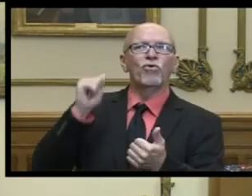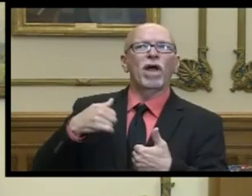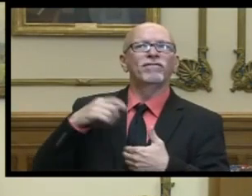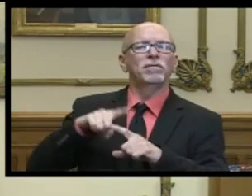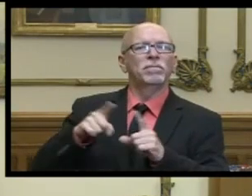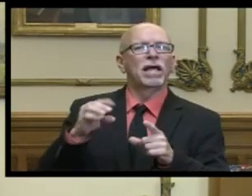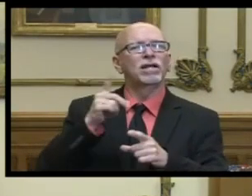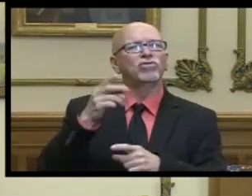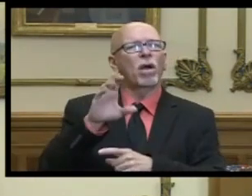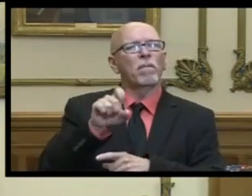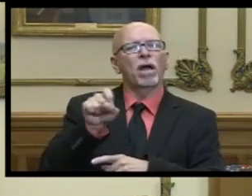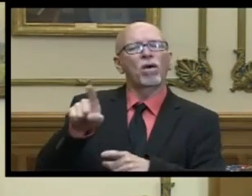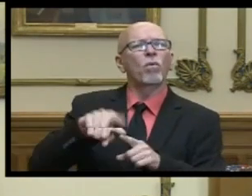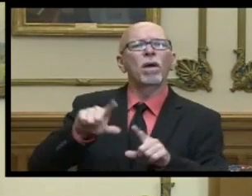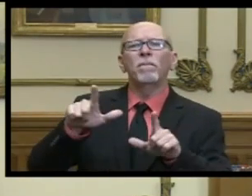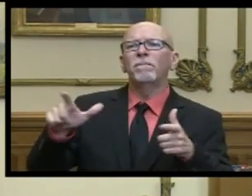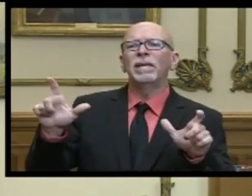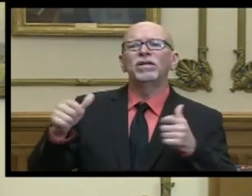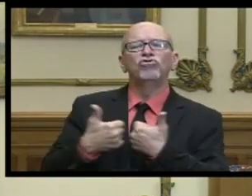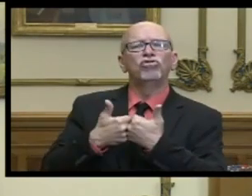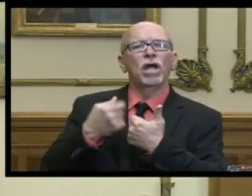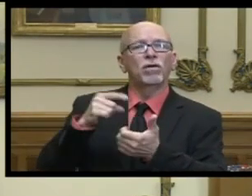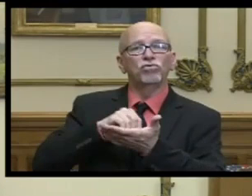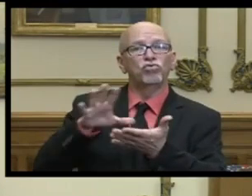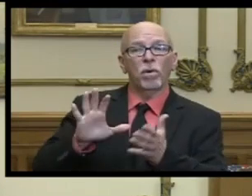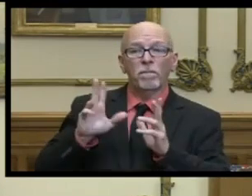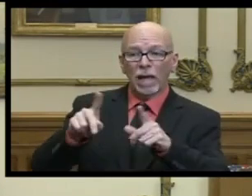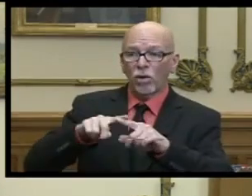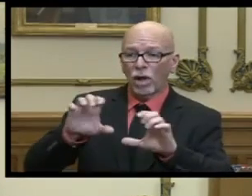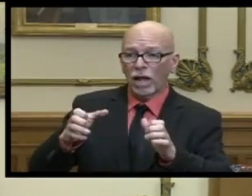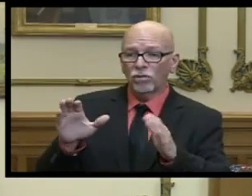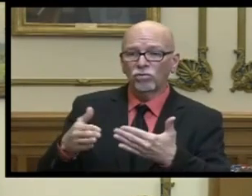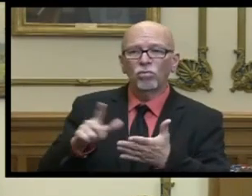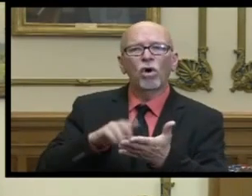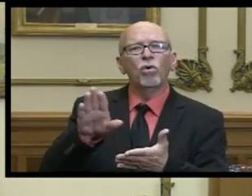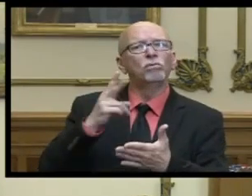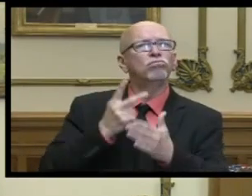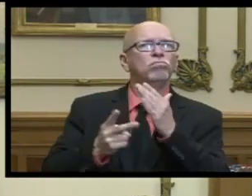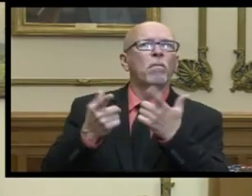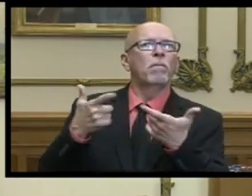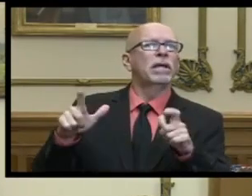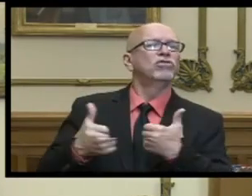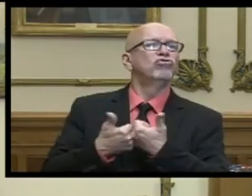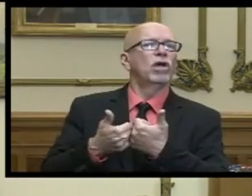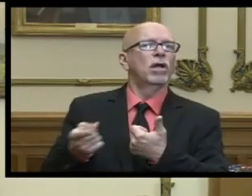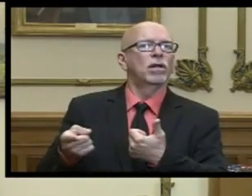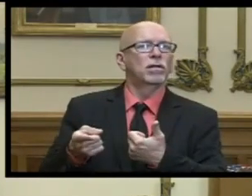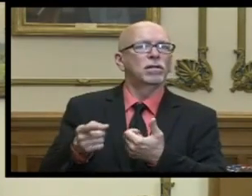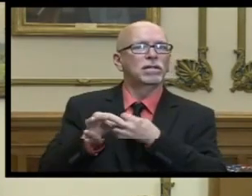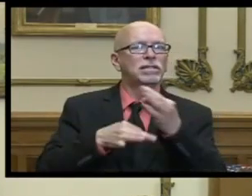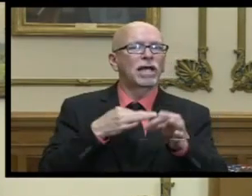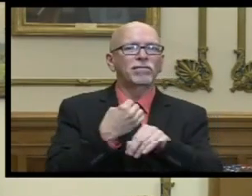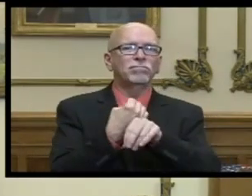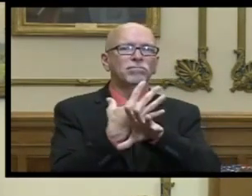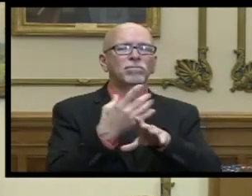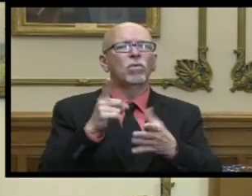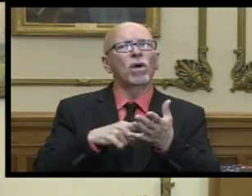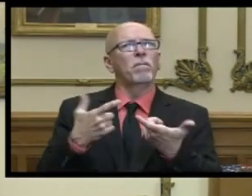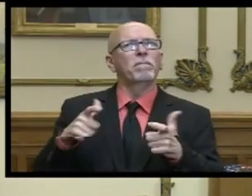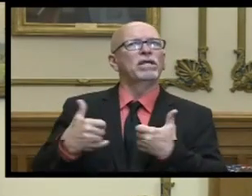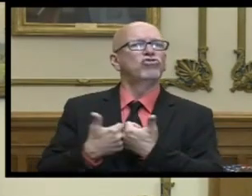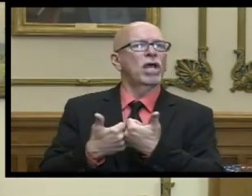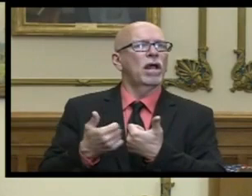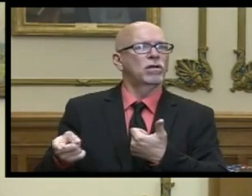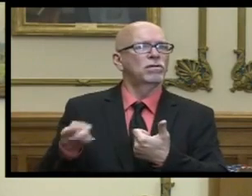what's the biggest challenge for students when they go back into the classroom um as opposed to doing virtual editing what is what's the biggest